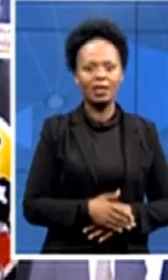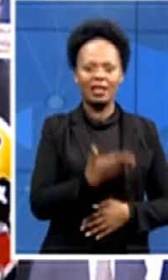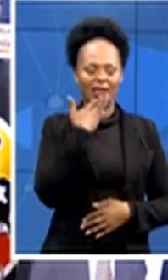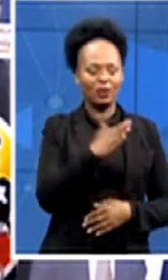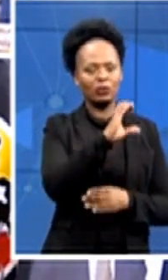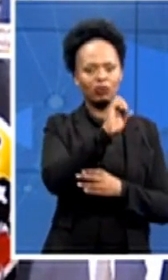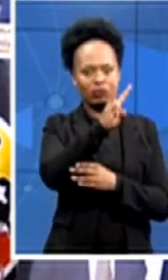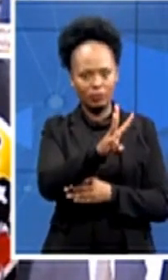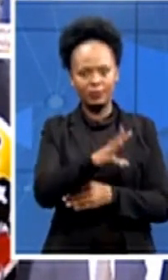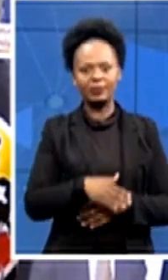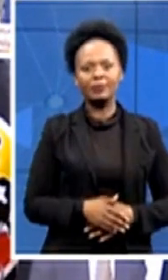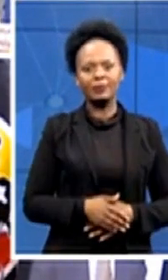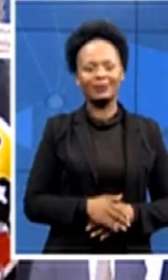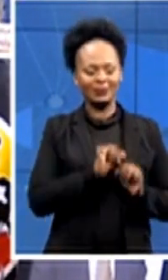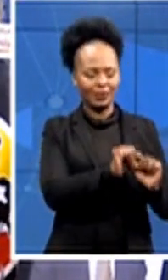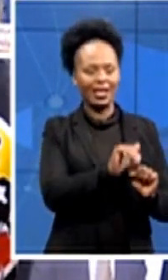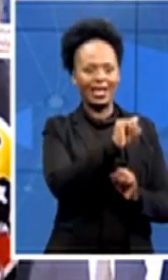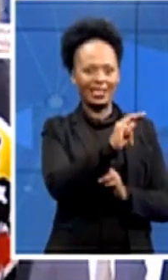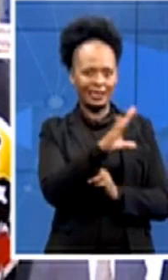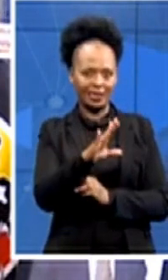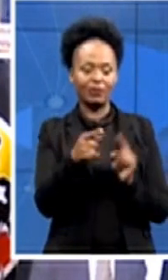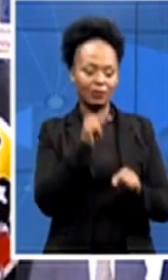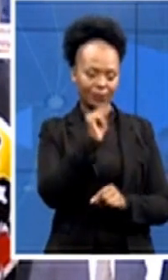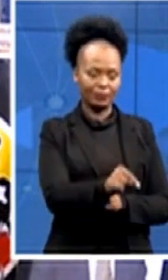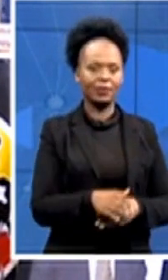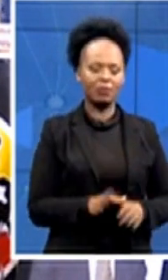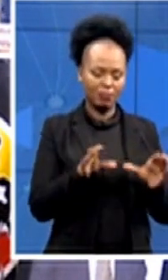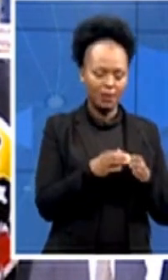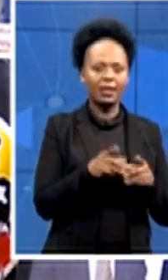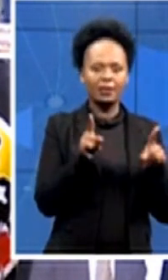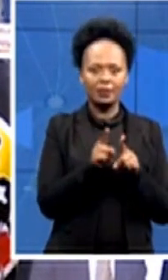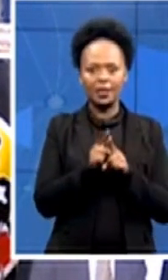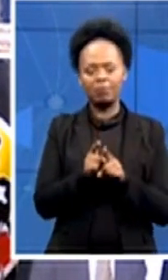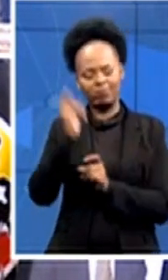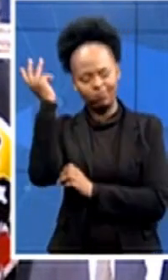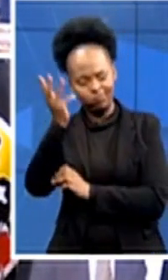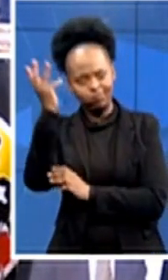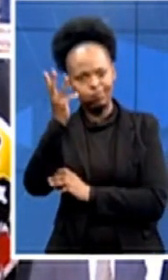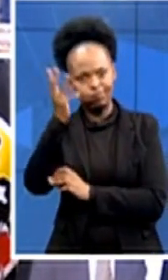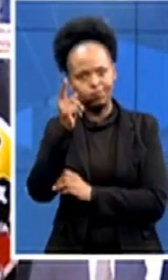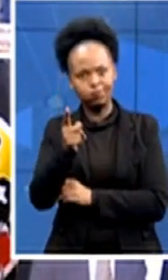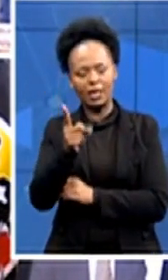who has also conveyed condolences on behalf of the parliament of the Republic of South Africa